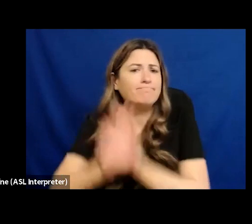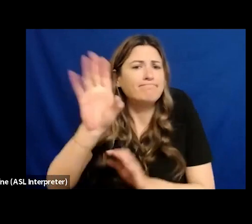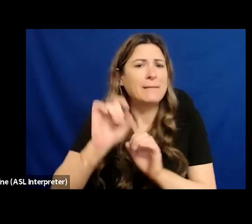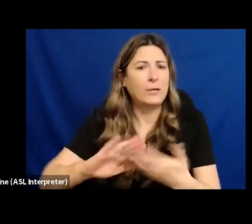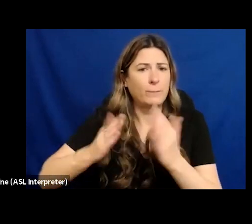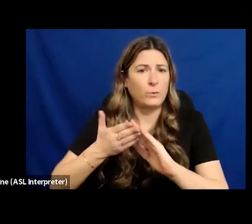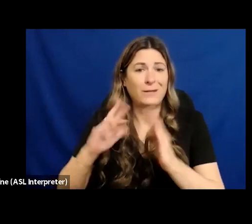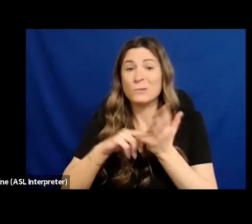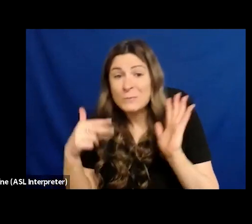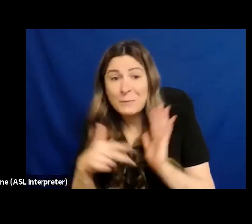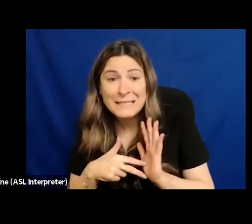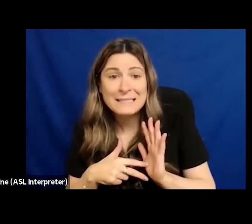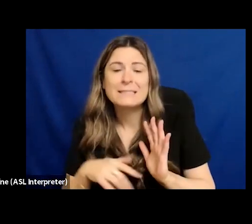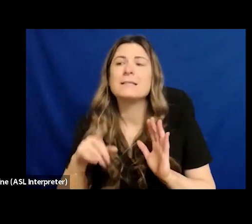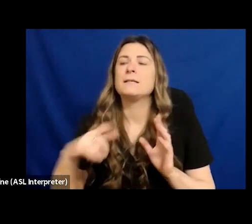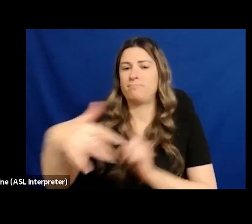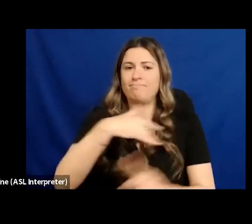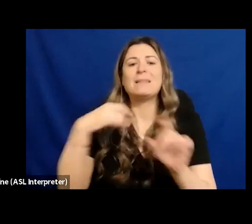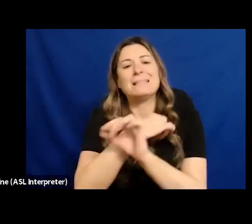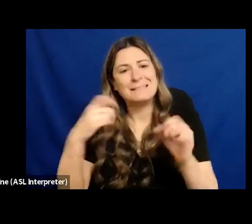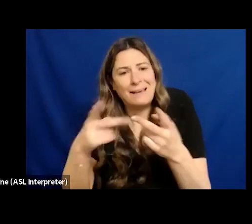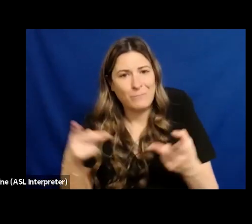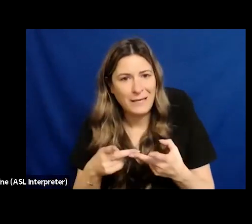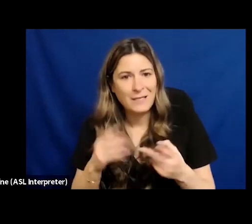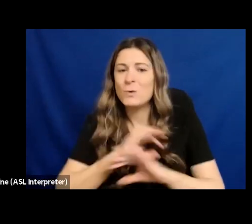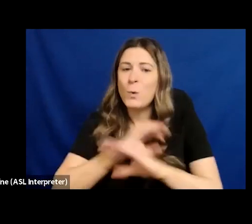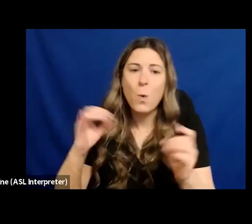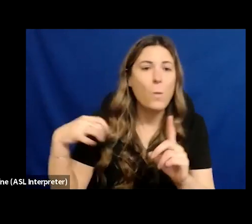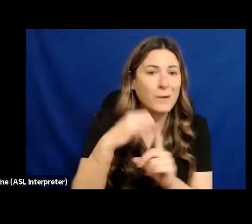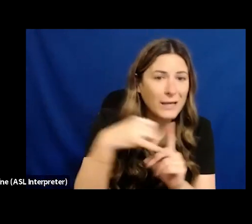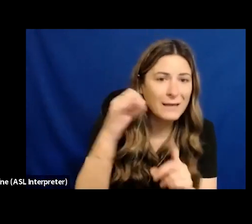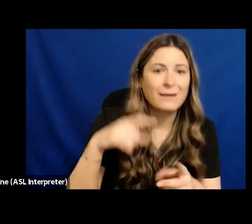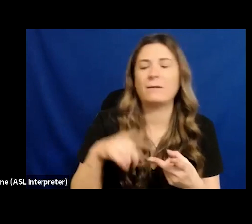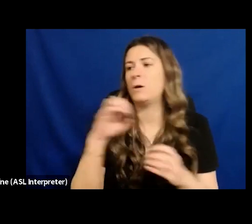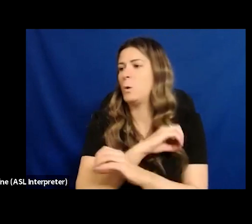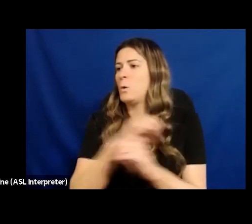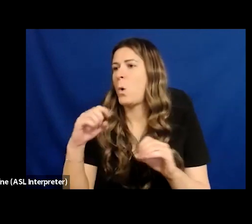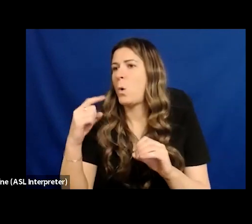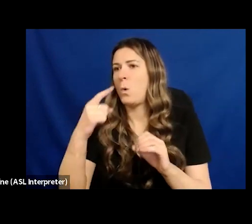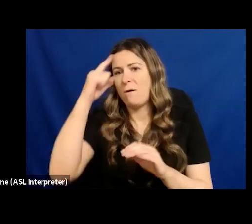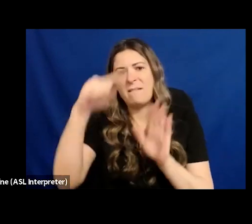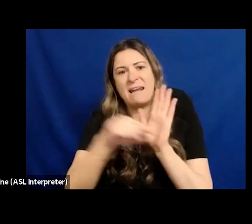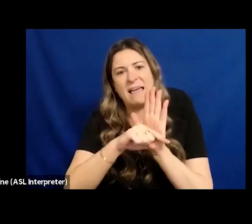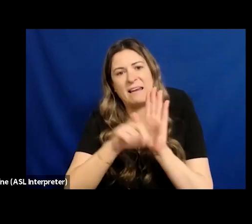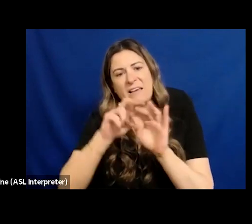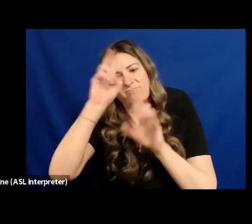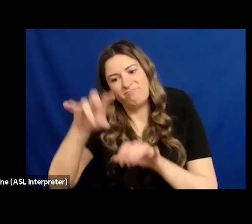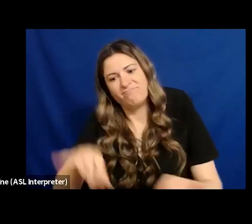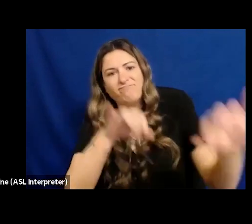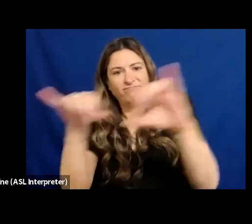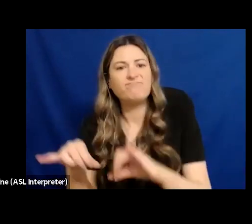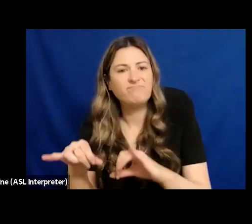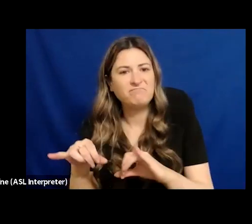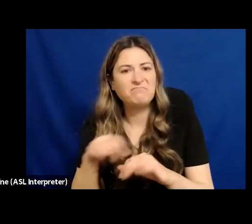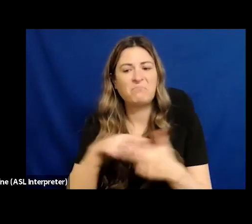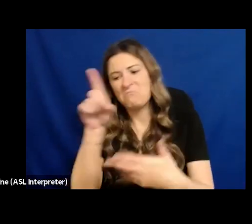and bullying and stereotyping and the negativity the bad jokes that you just put away in the back of your brain